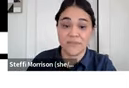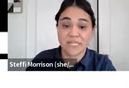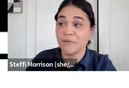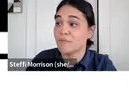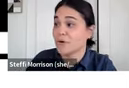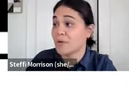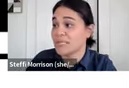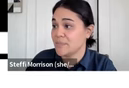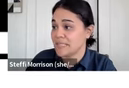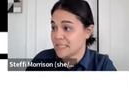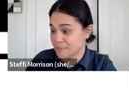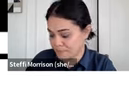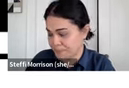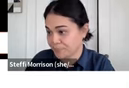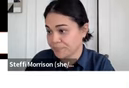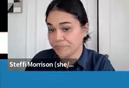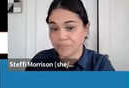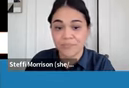inclusivity for participants.